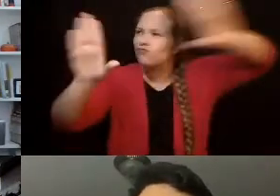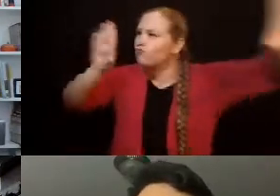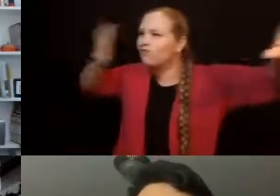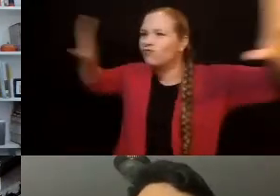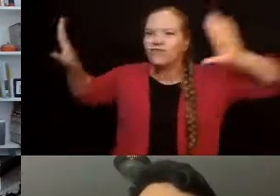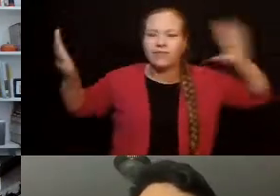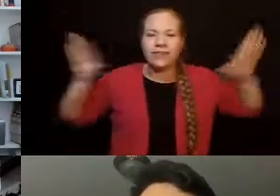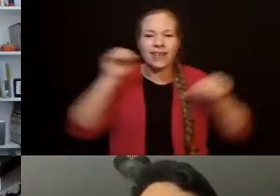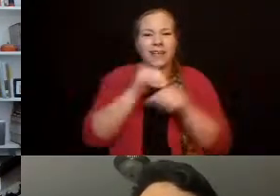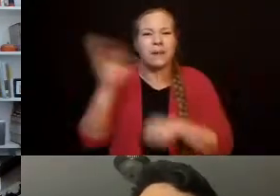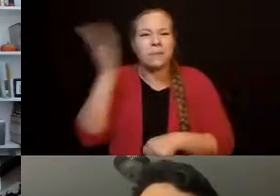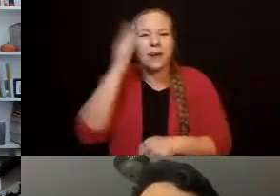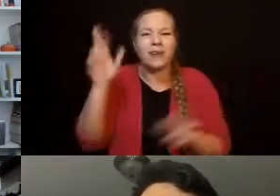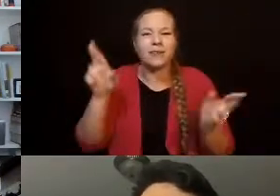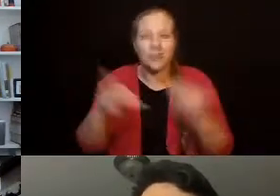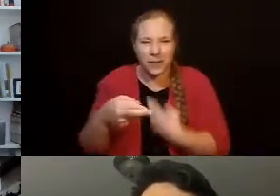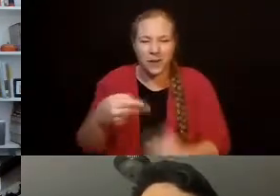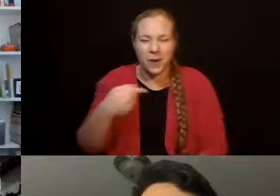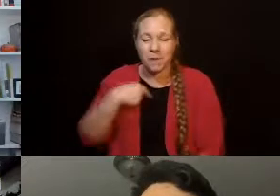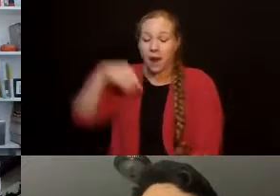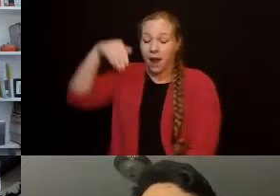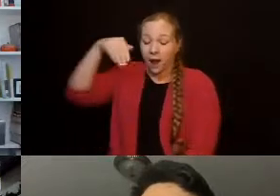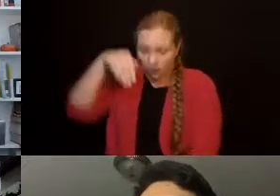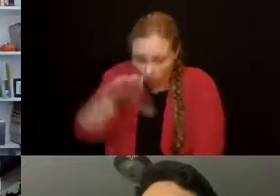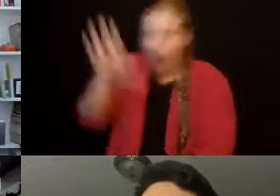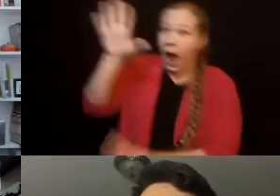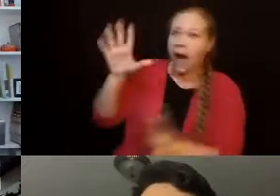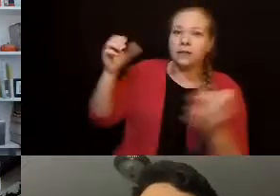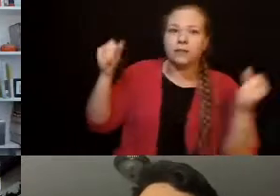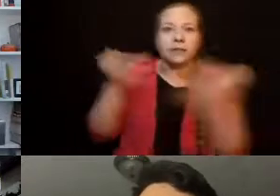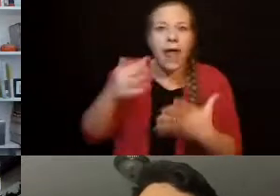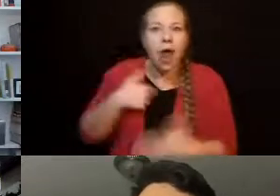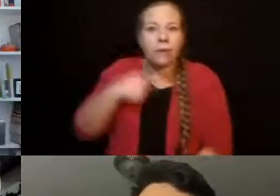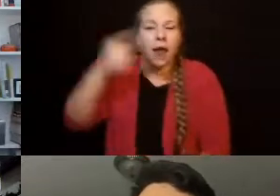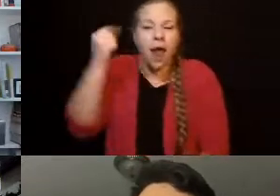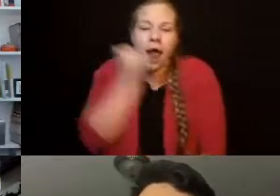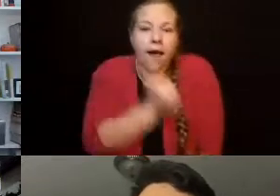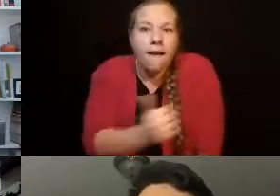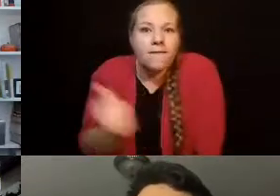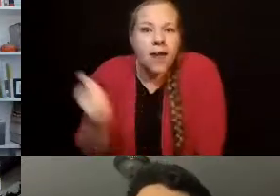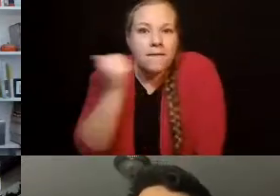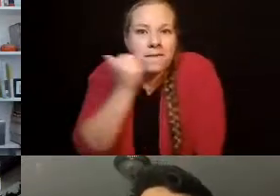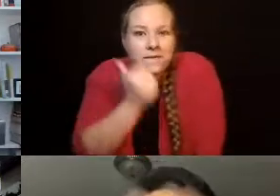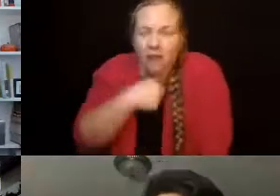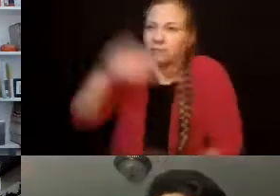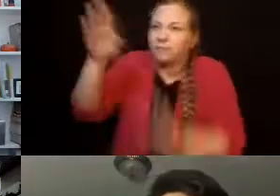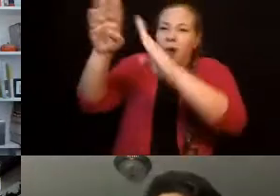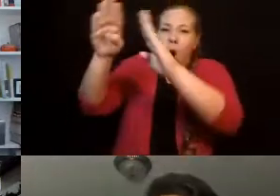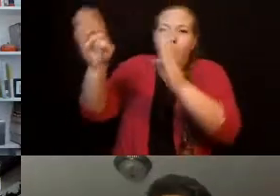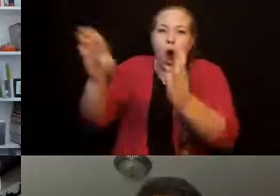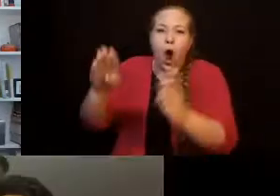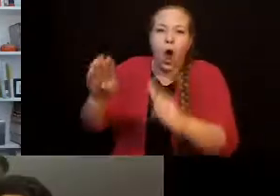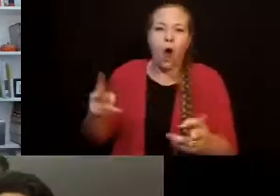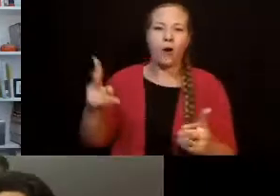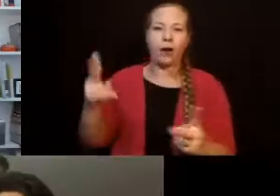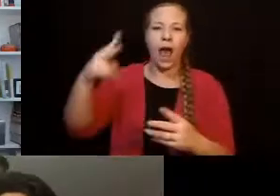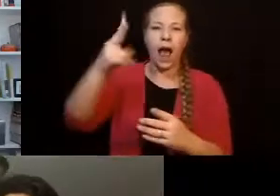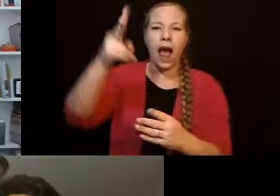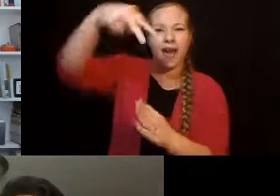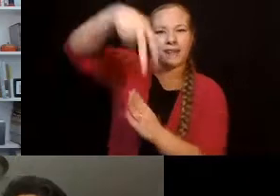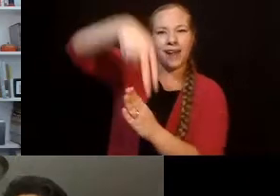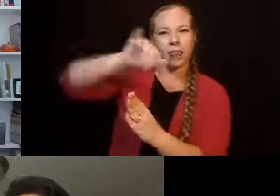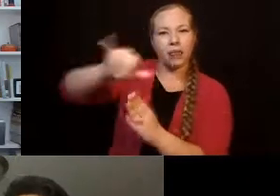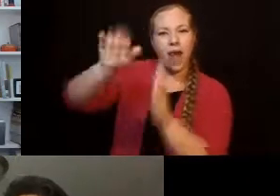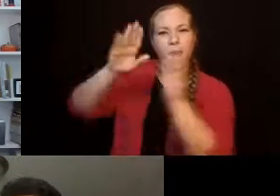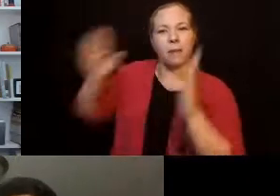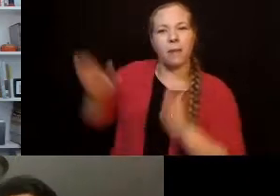I, every time I went in, I would think there was a man standing there and it was just this giant cutout. So, and then who can assist them?